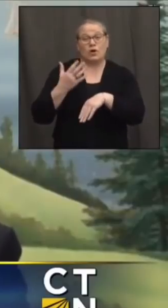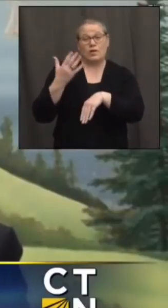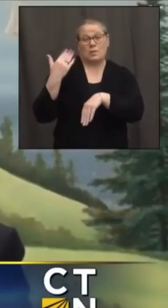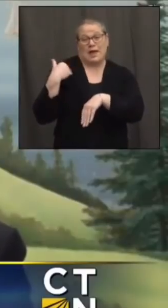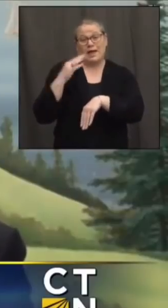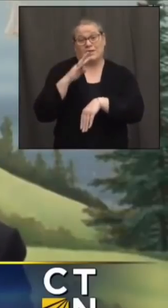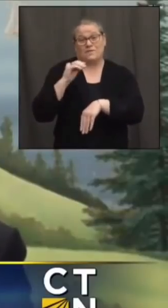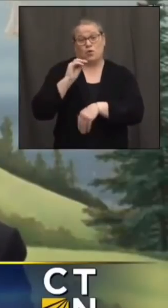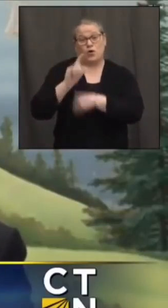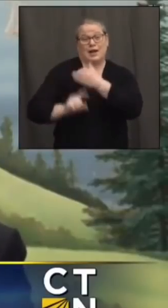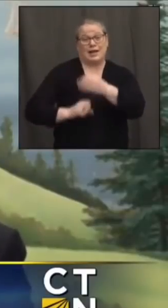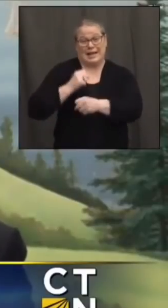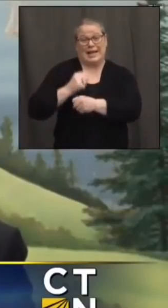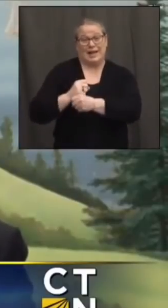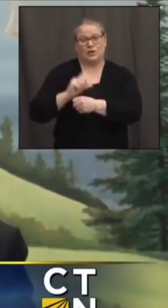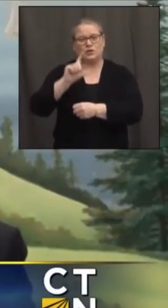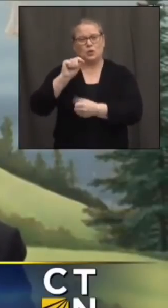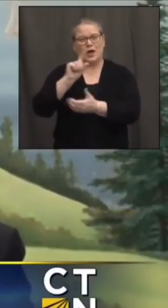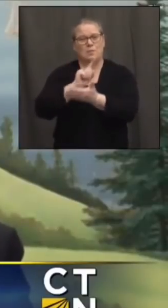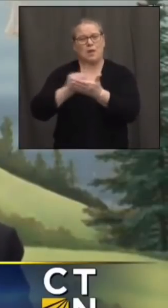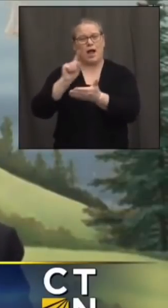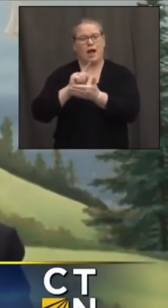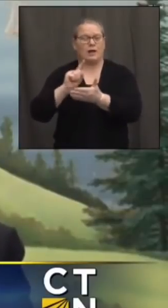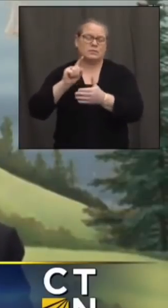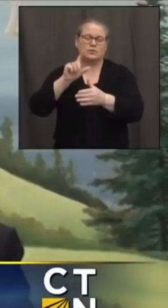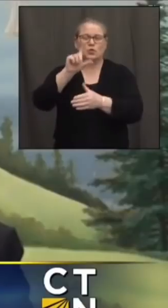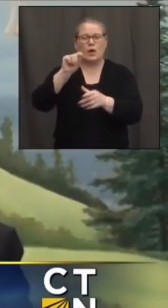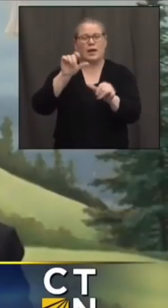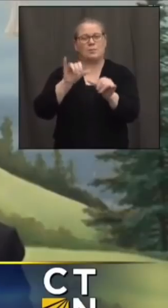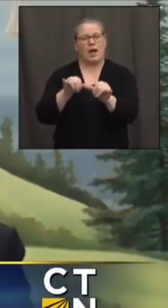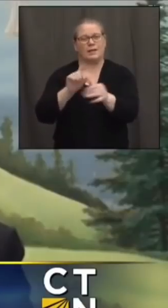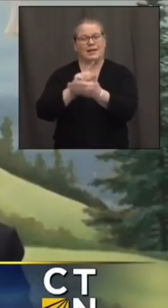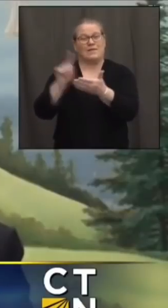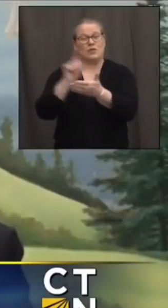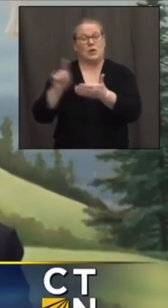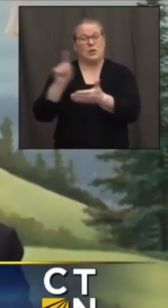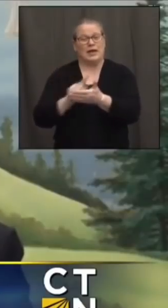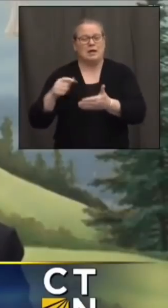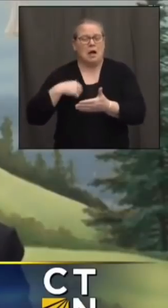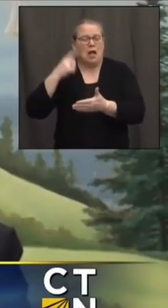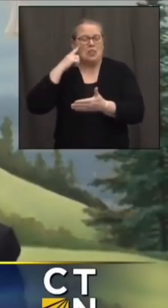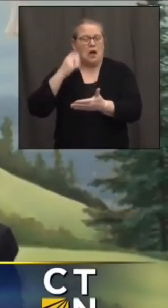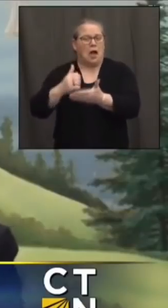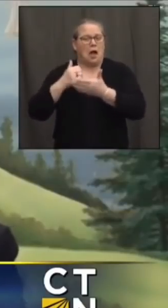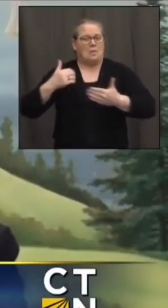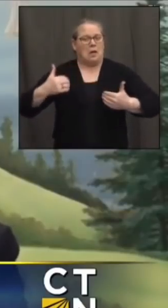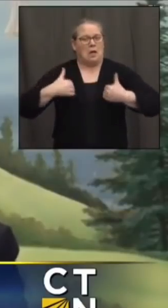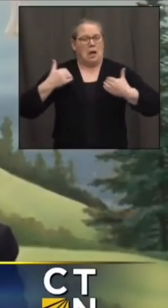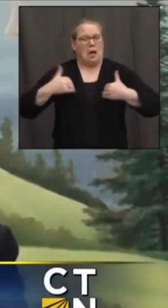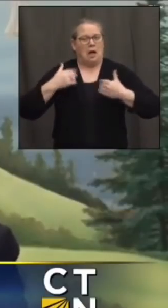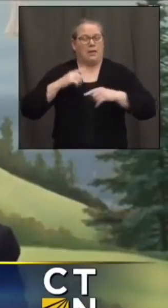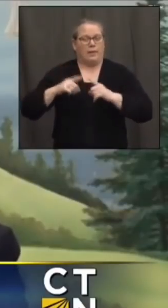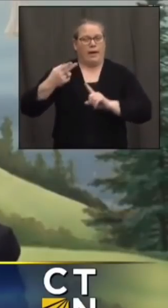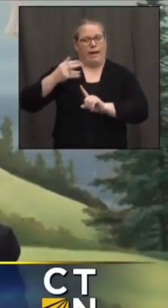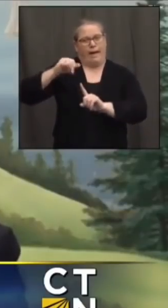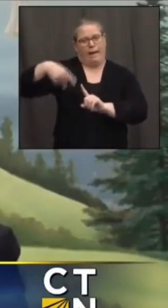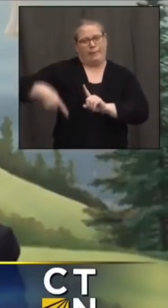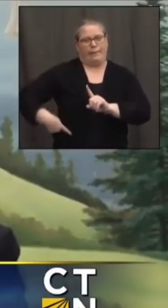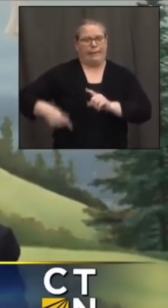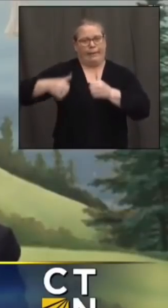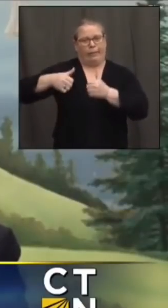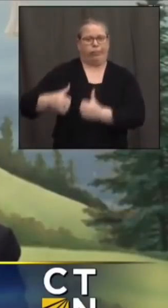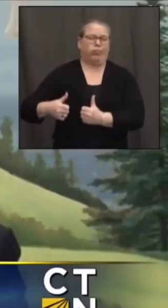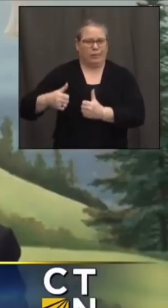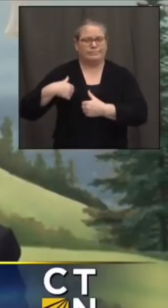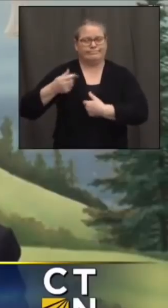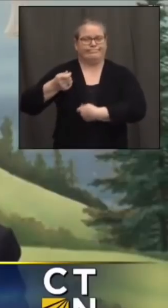me forever young but my hip had another idea but I think we're really here to talk about vaccinations but thank you for your thoughts